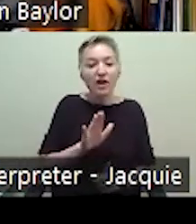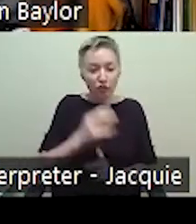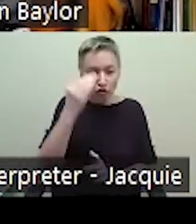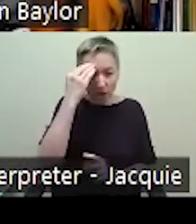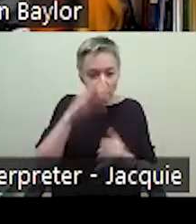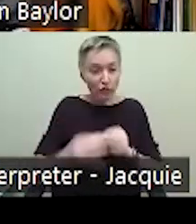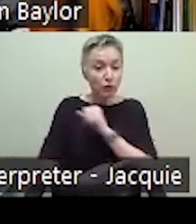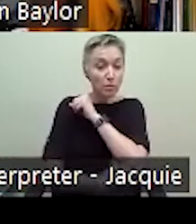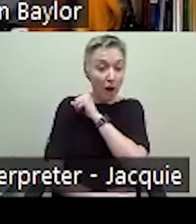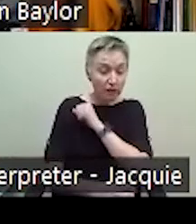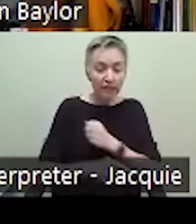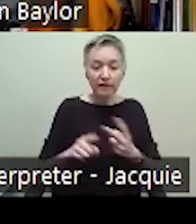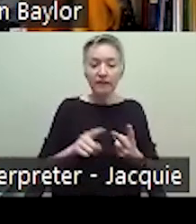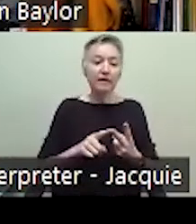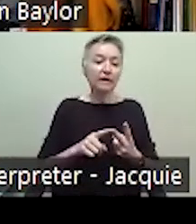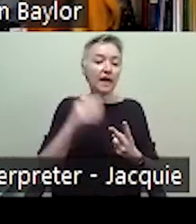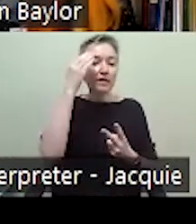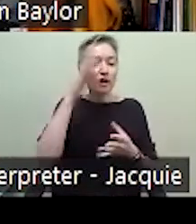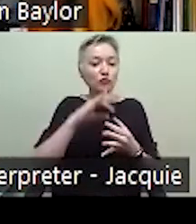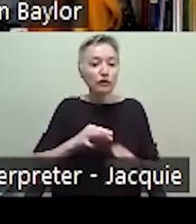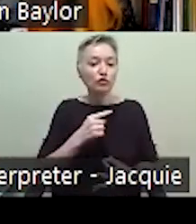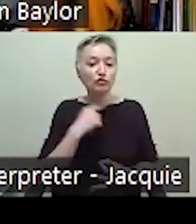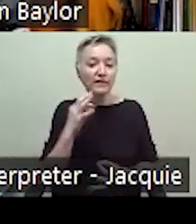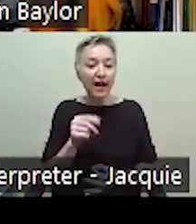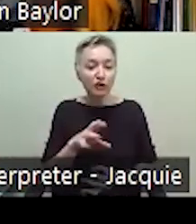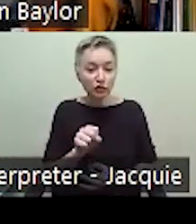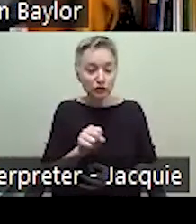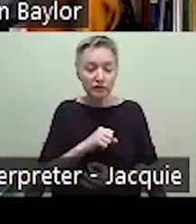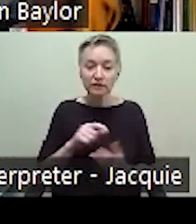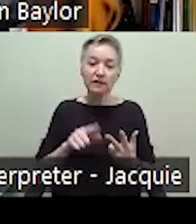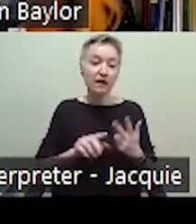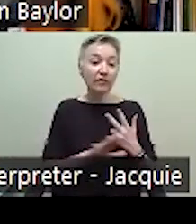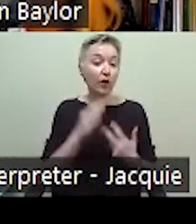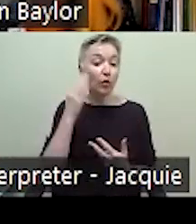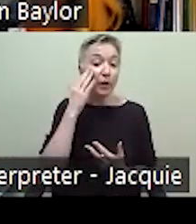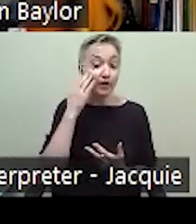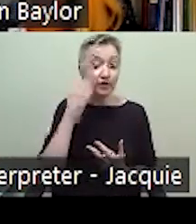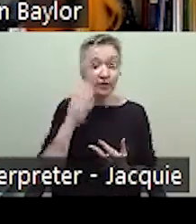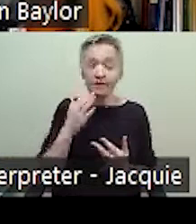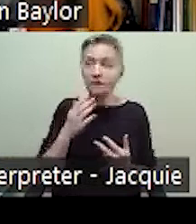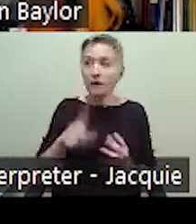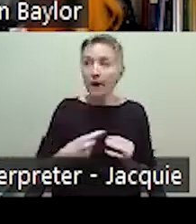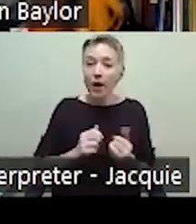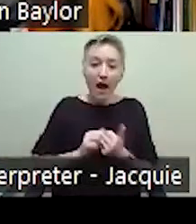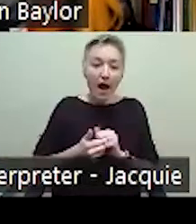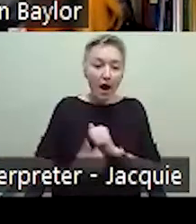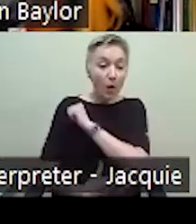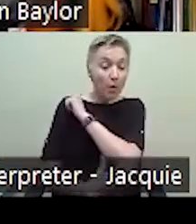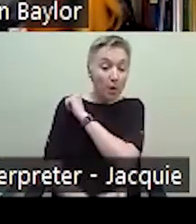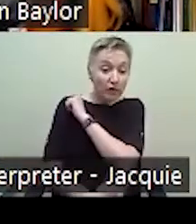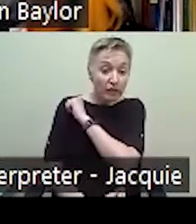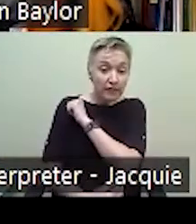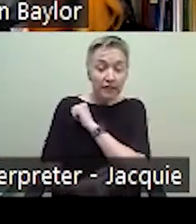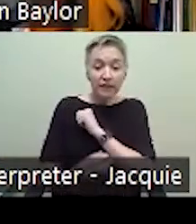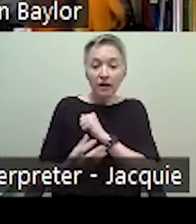their knowledge about risk factors, their awareness about how poverty and being in a